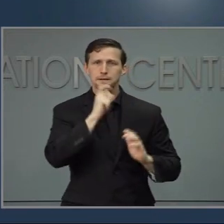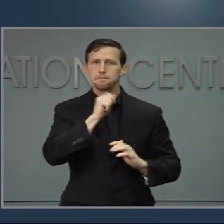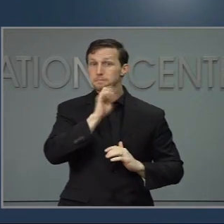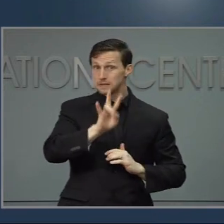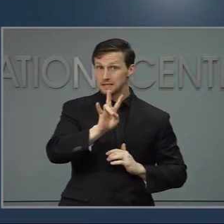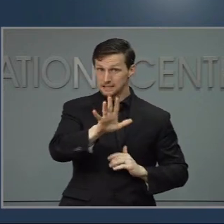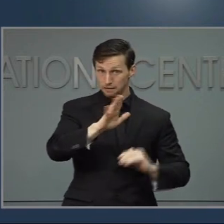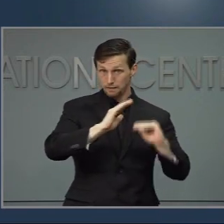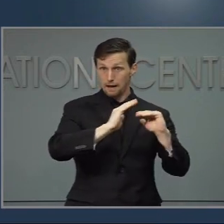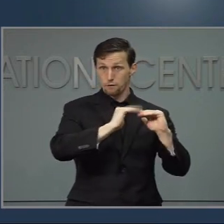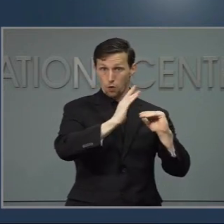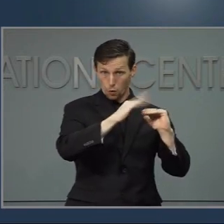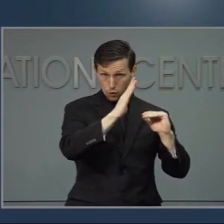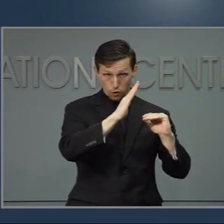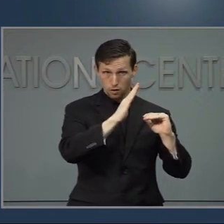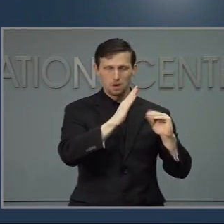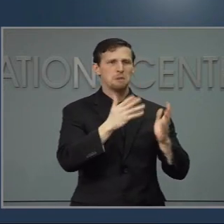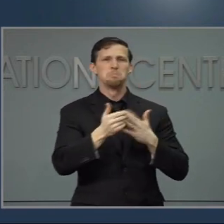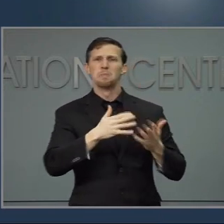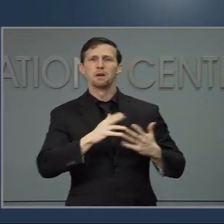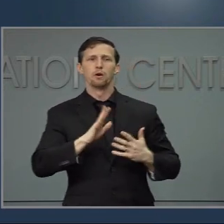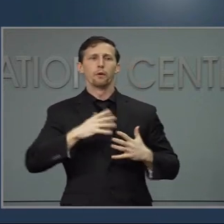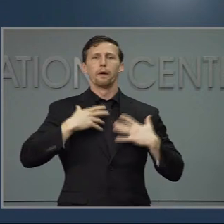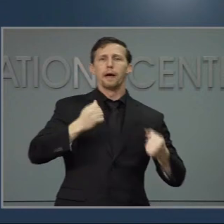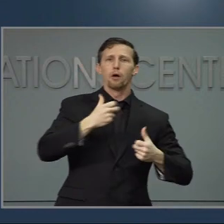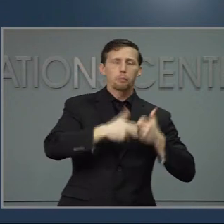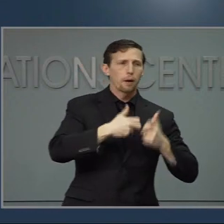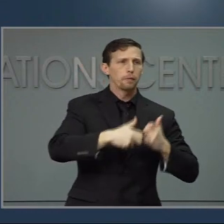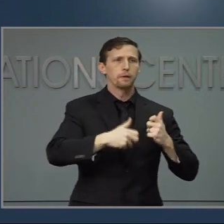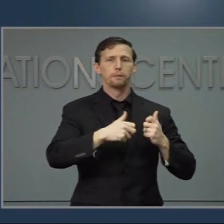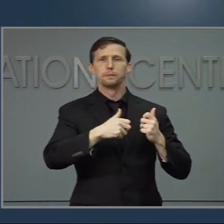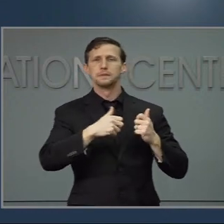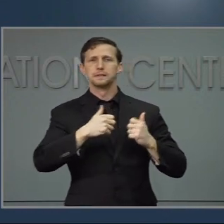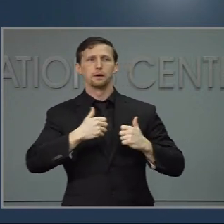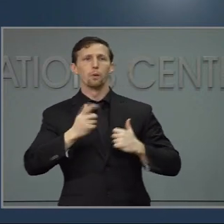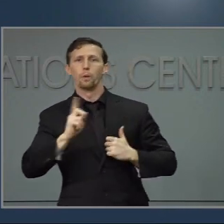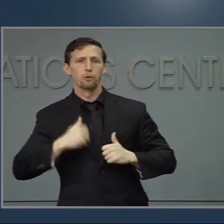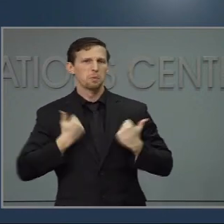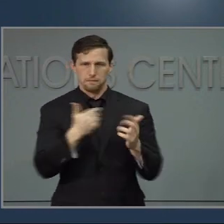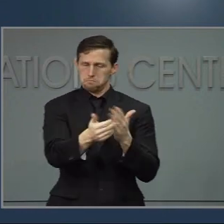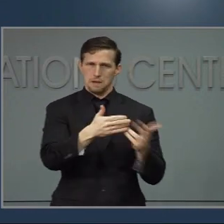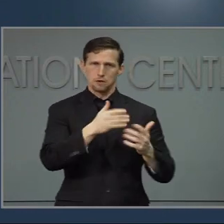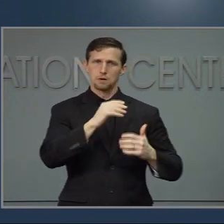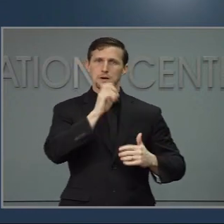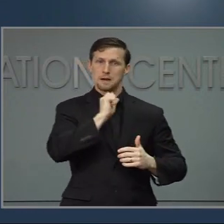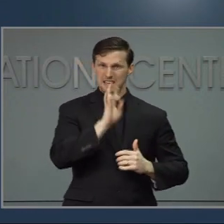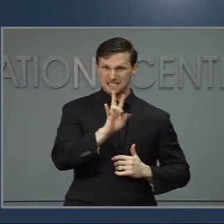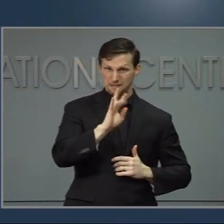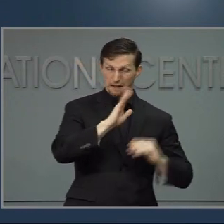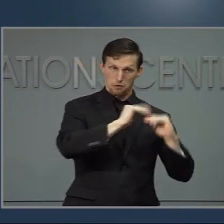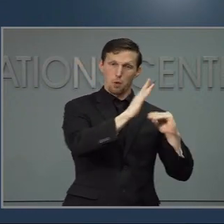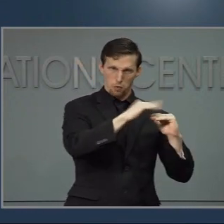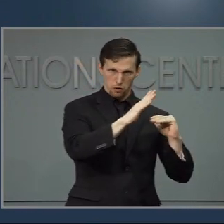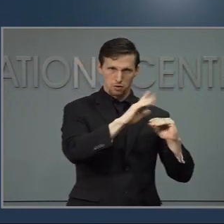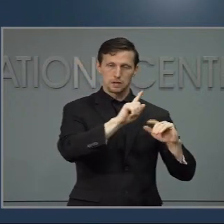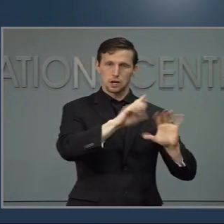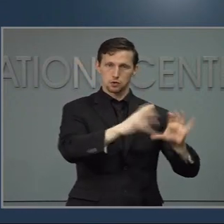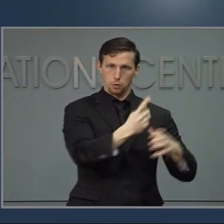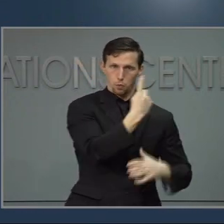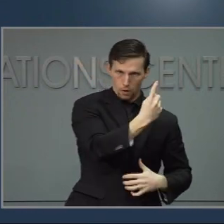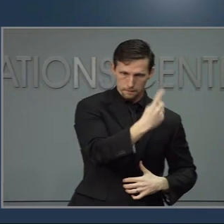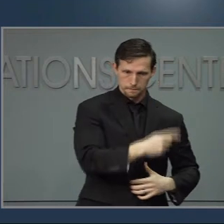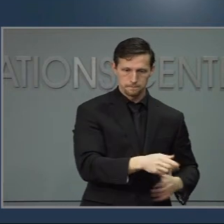years or older, regardless of medical condition or living situation. In Group 2, it's our healthcare